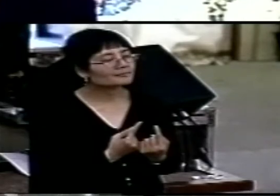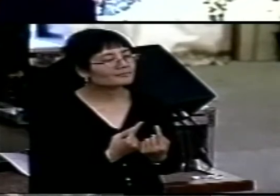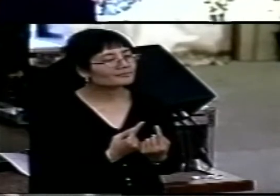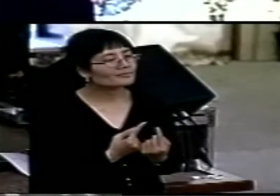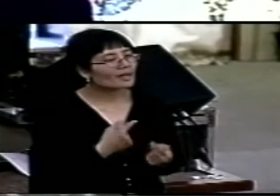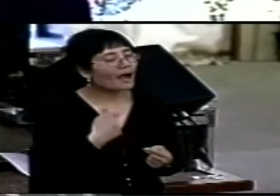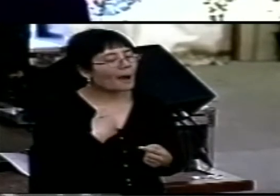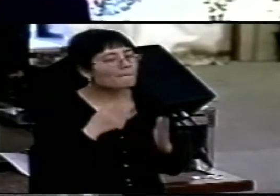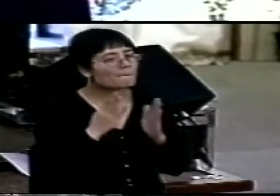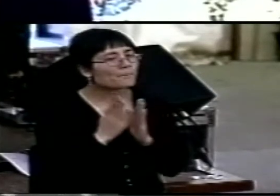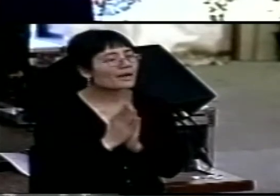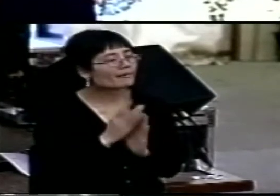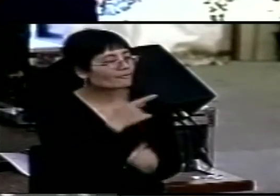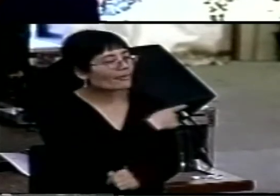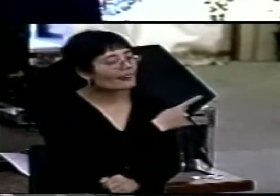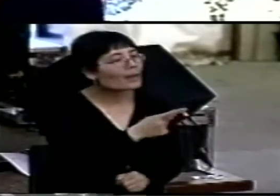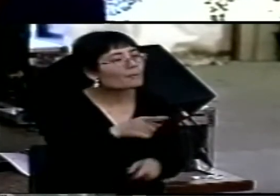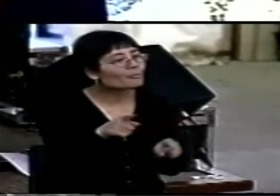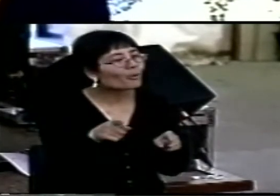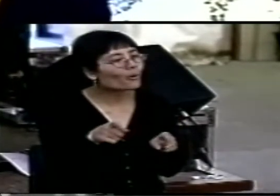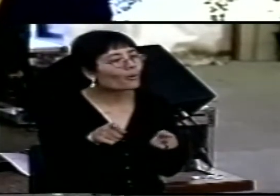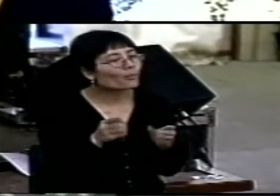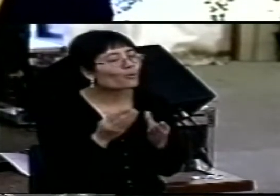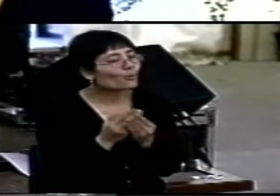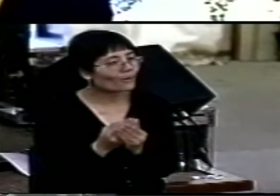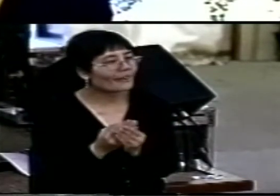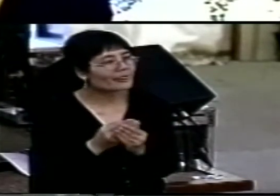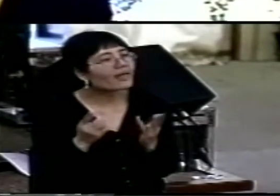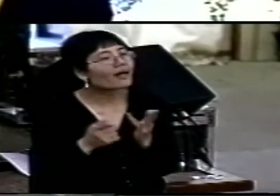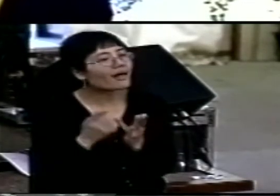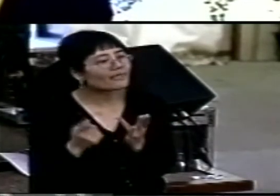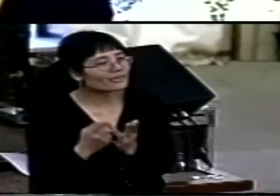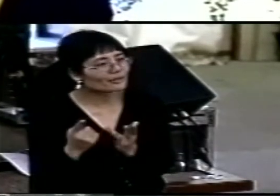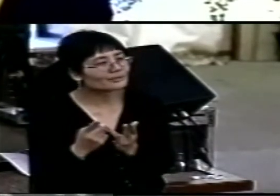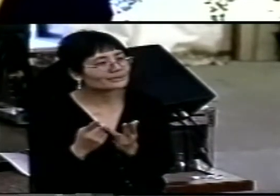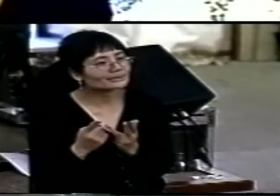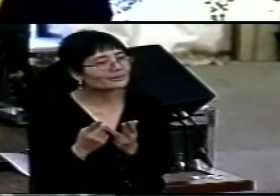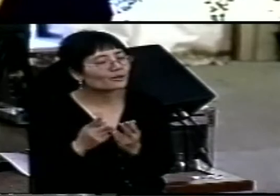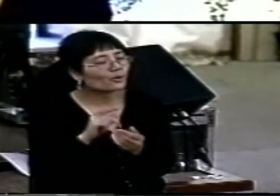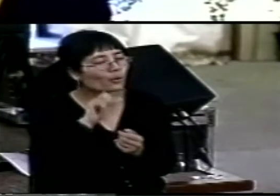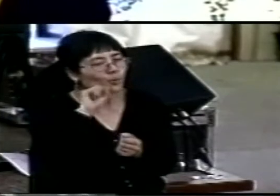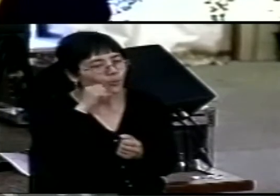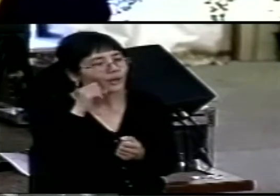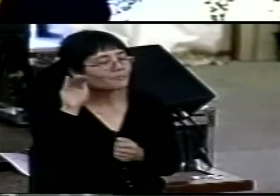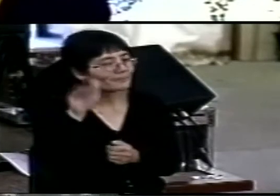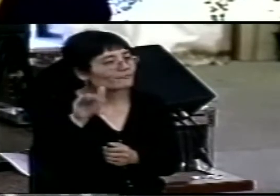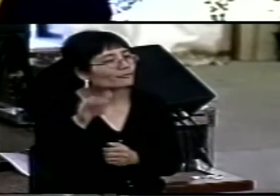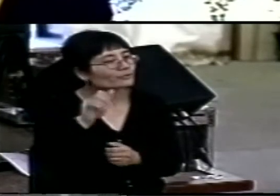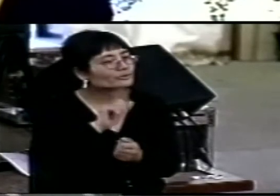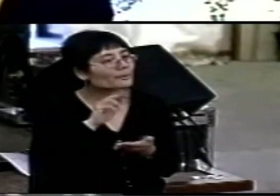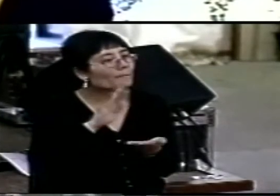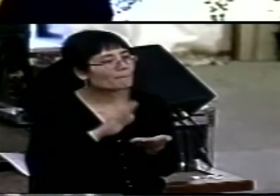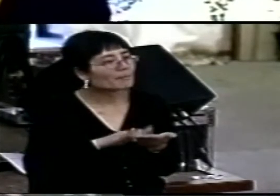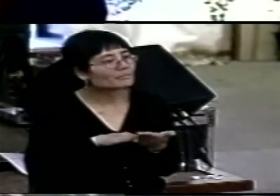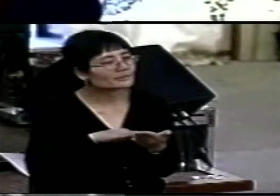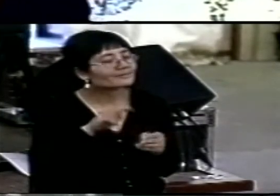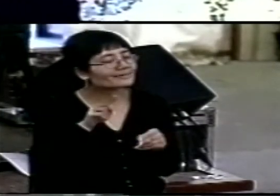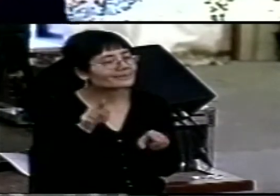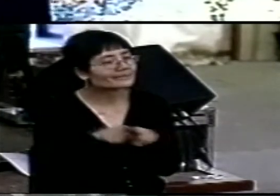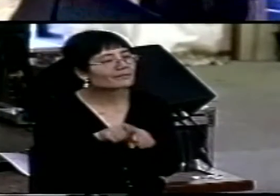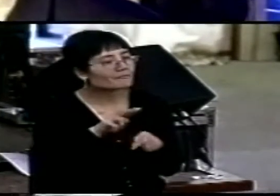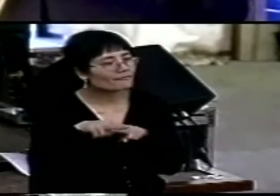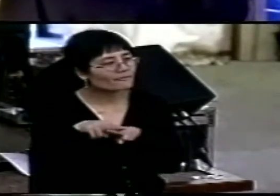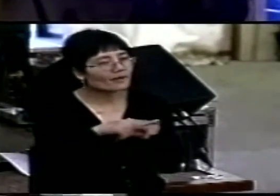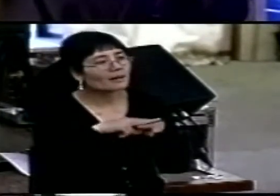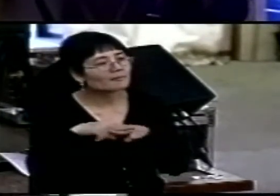I am praying for those who are yet to be a part of this family of faith. And it seems to me that